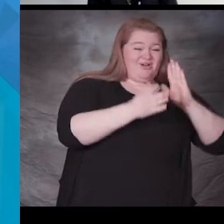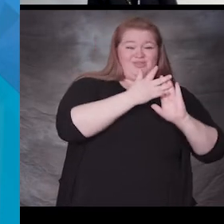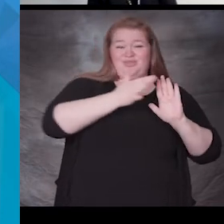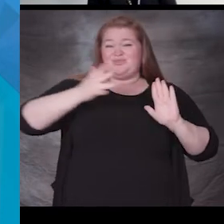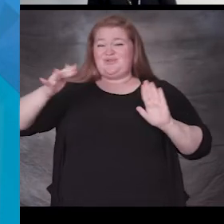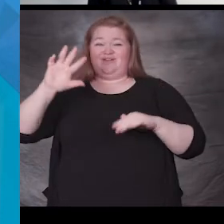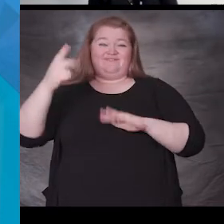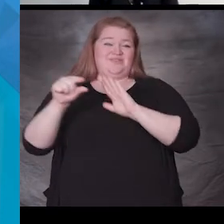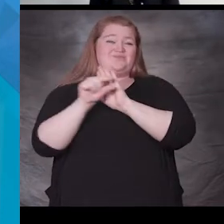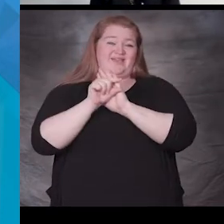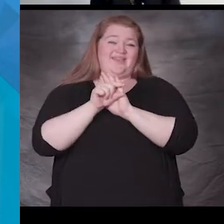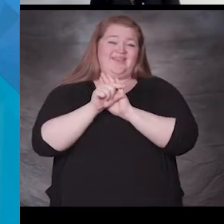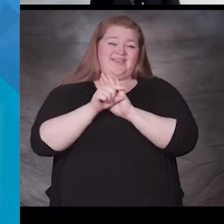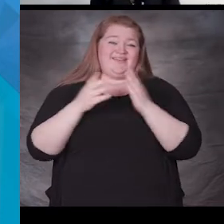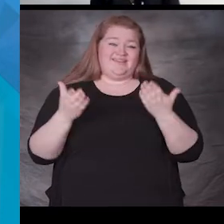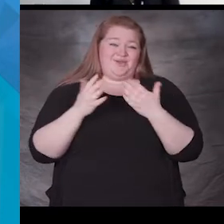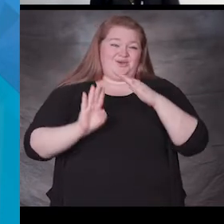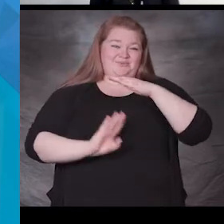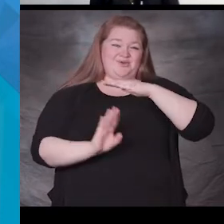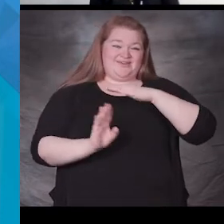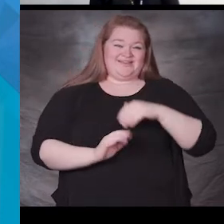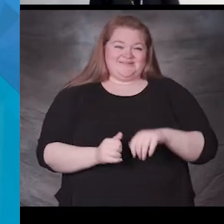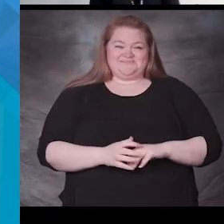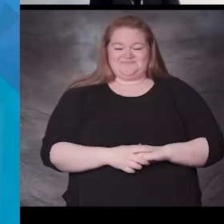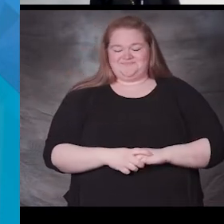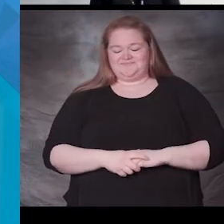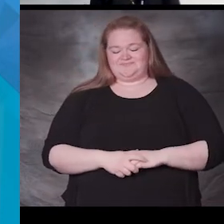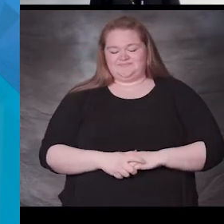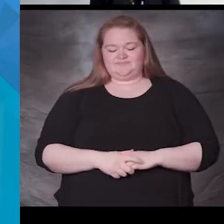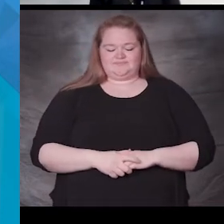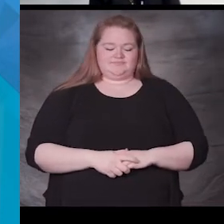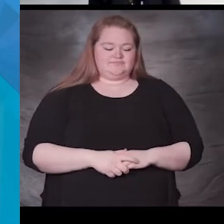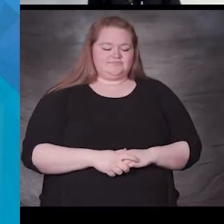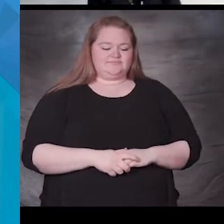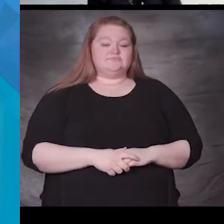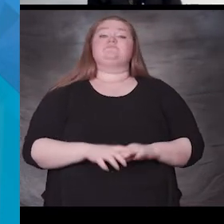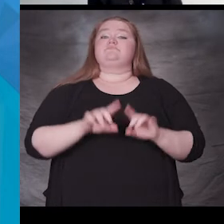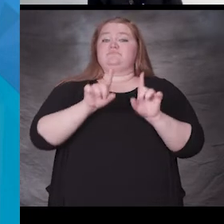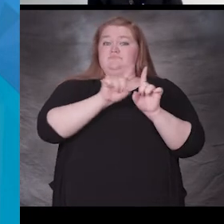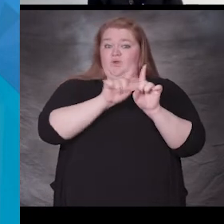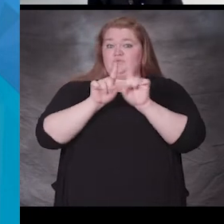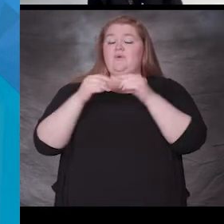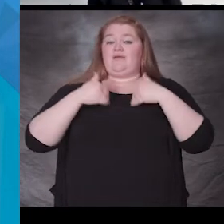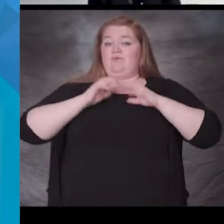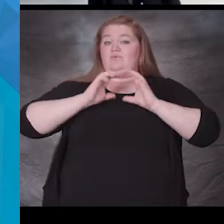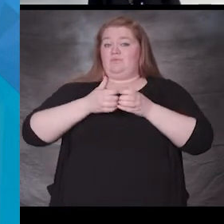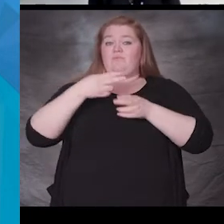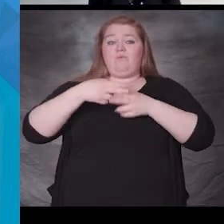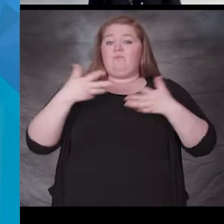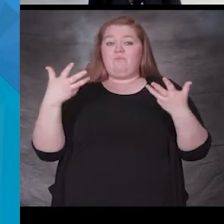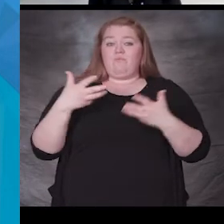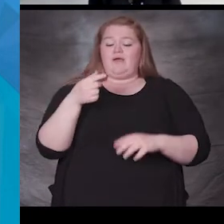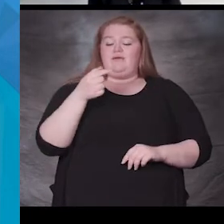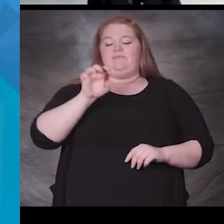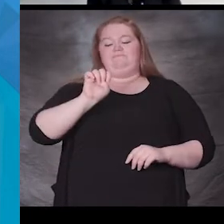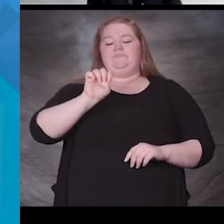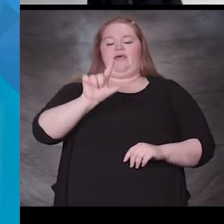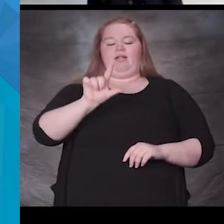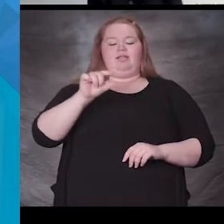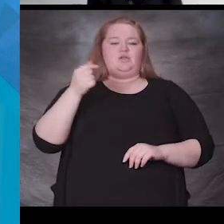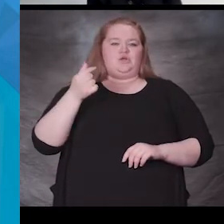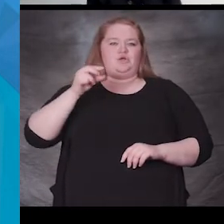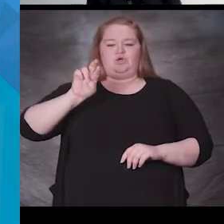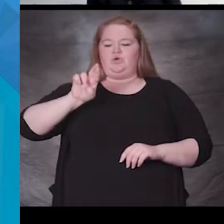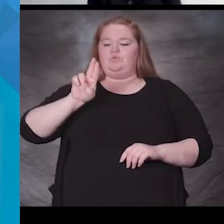educational journey here at Bernie. We also have a group called El Grupo and it is our